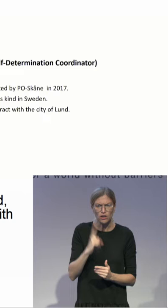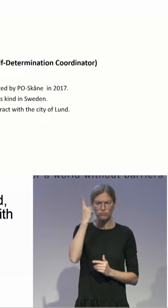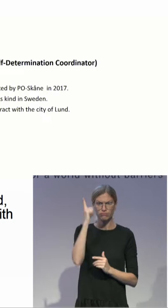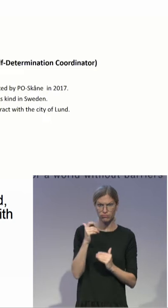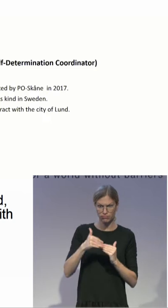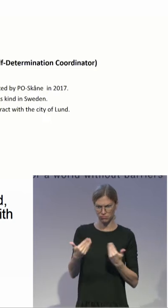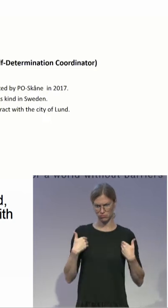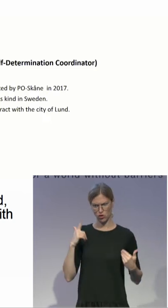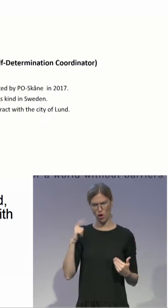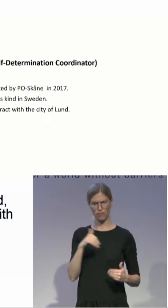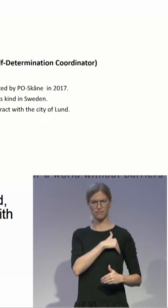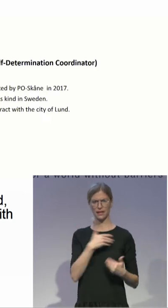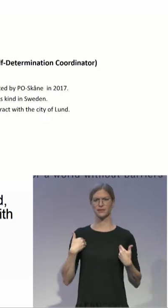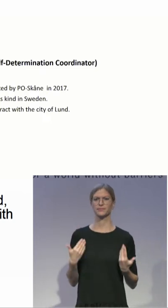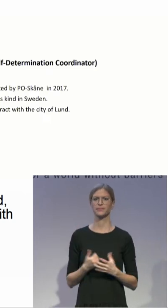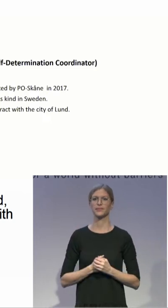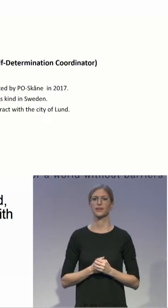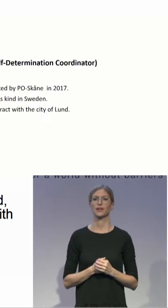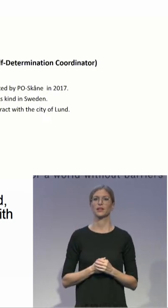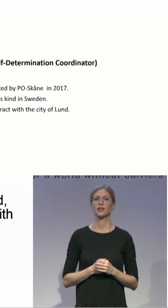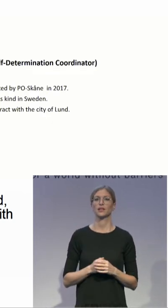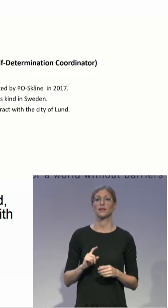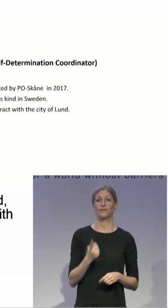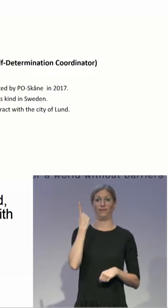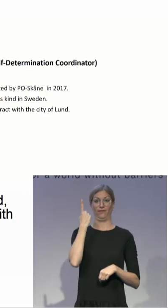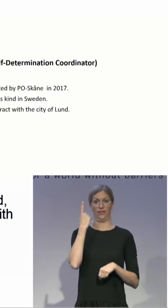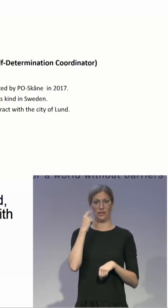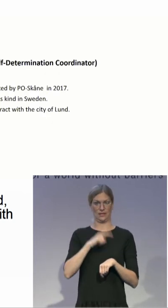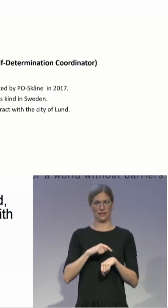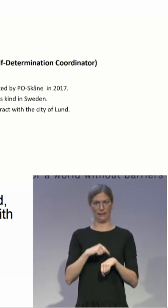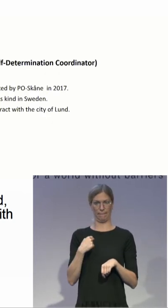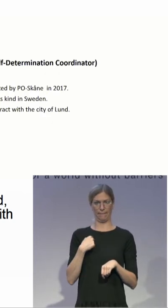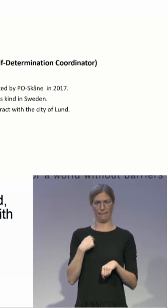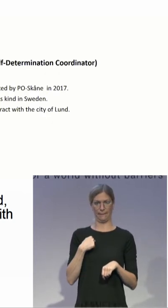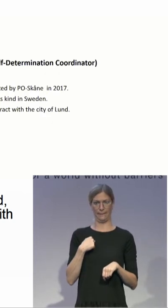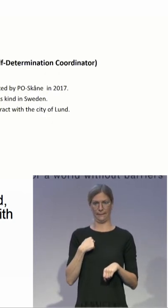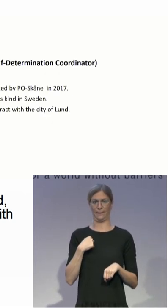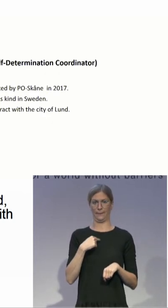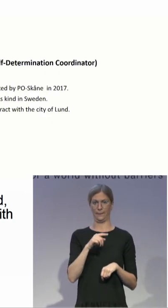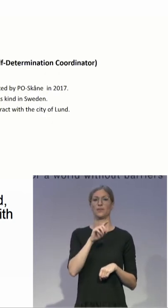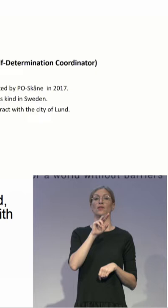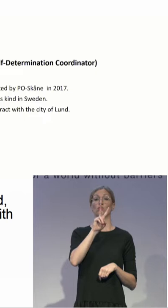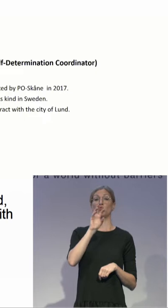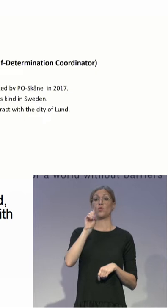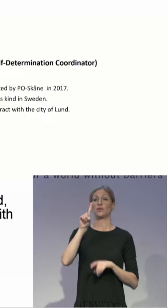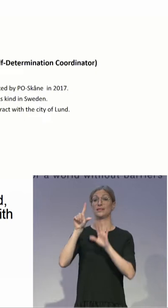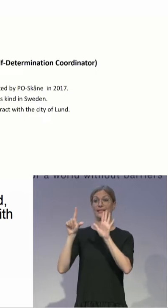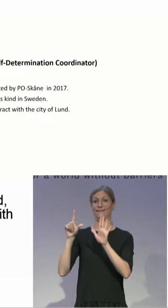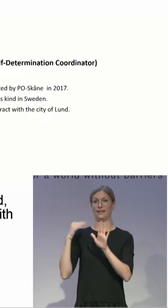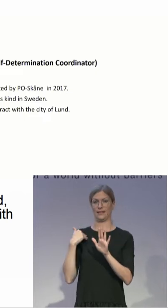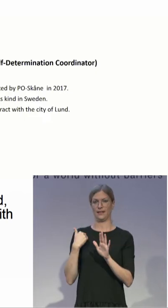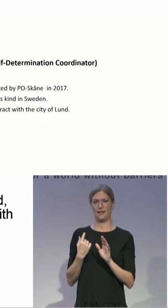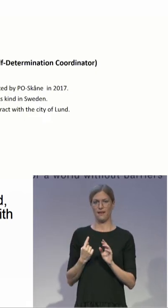new service called in Swedish BSAM, which translated into English means self-determination coordinator.